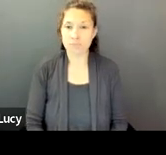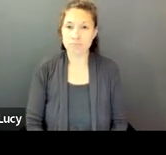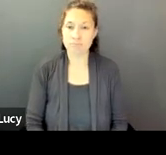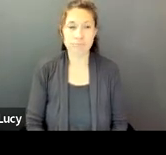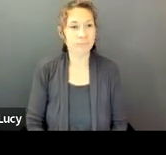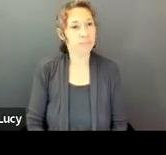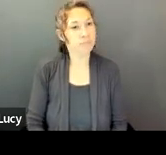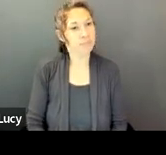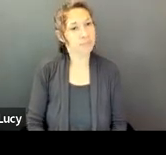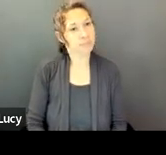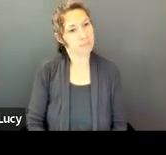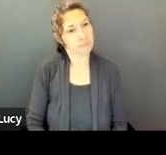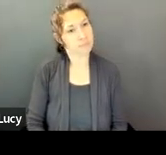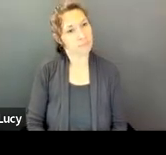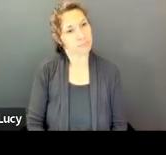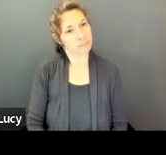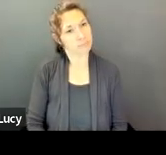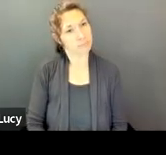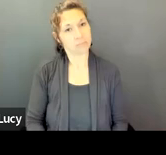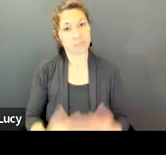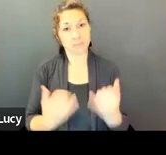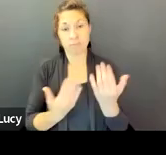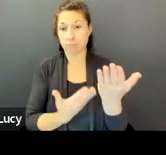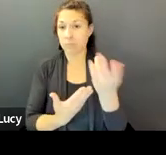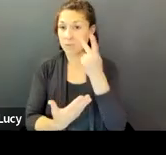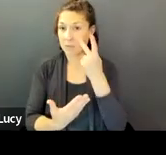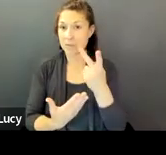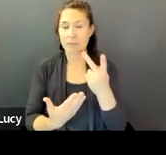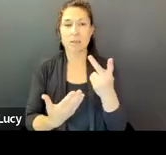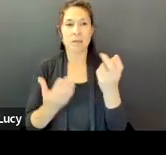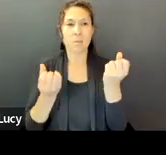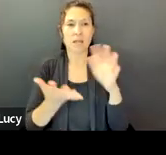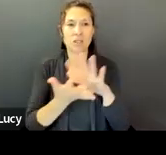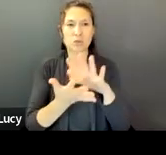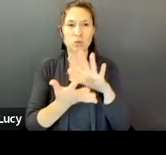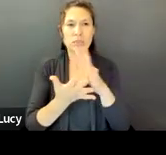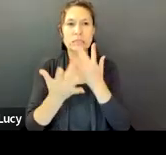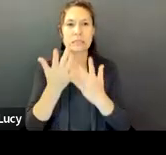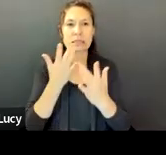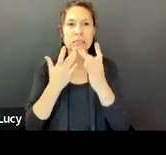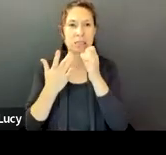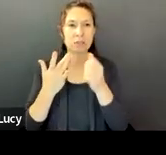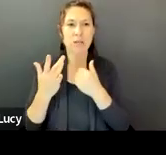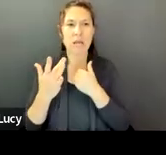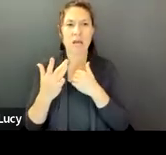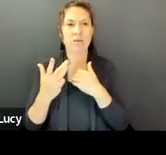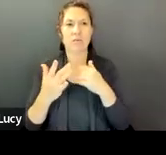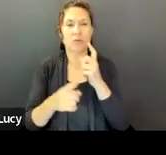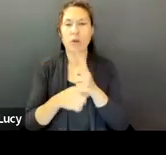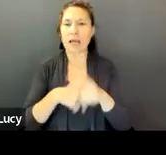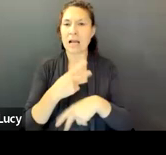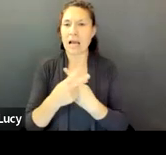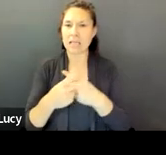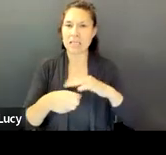Here you'll see that many of the schools in the neighborhood lack some of the kinds of spaces that we want all elementary schools to